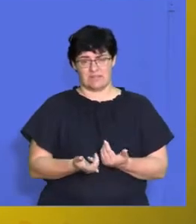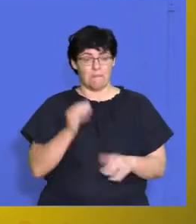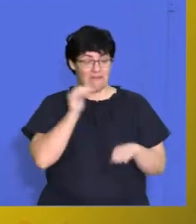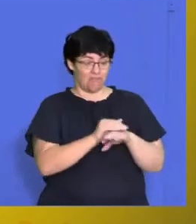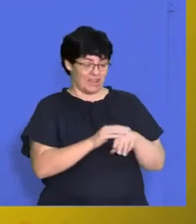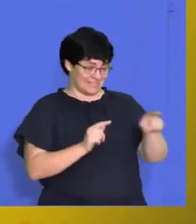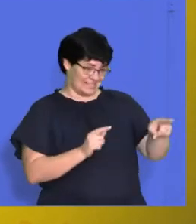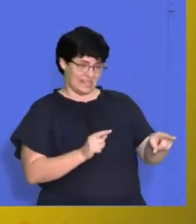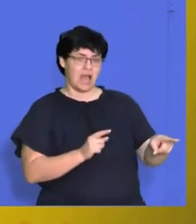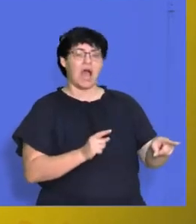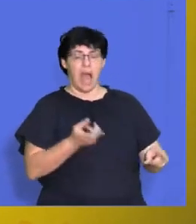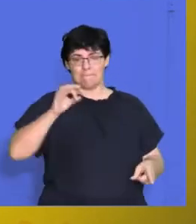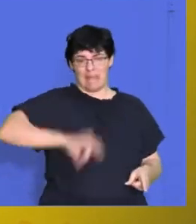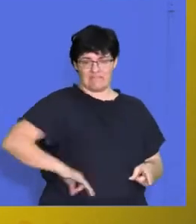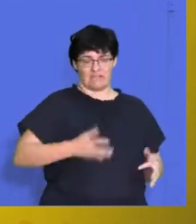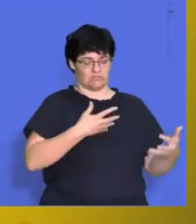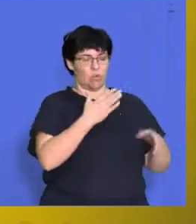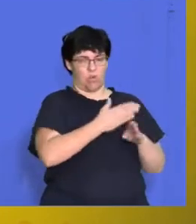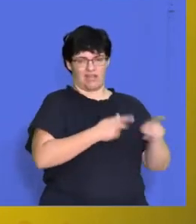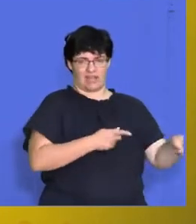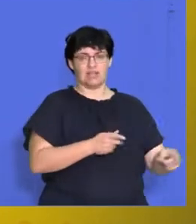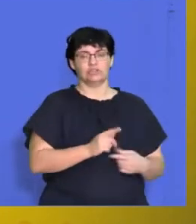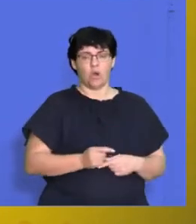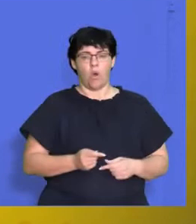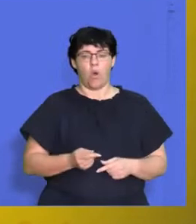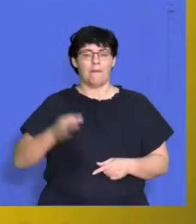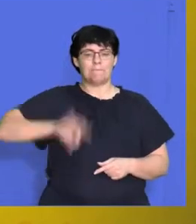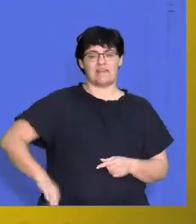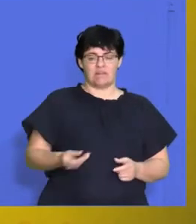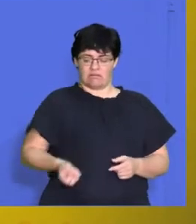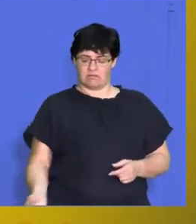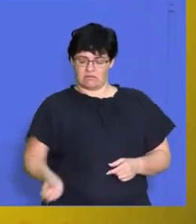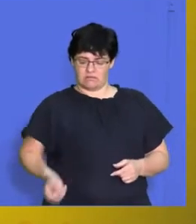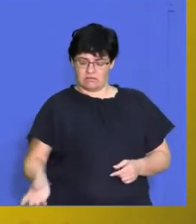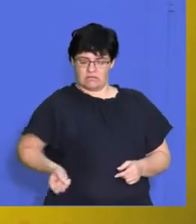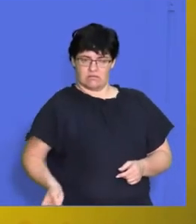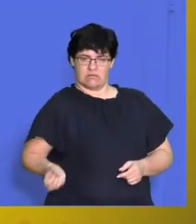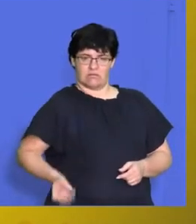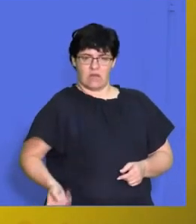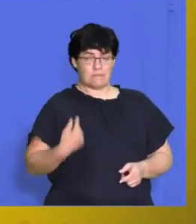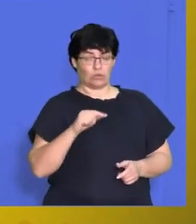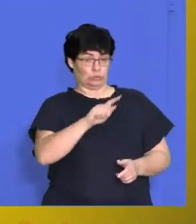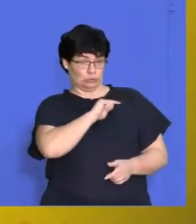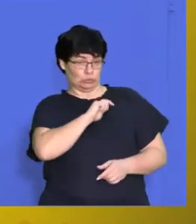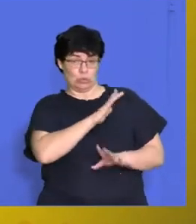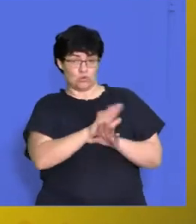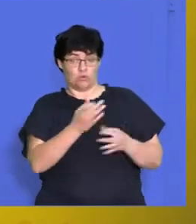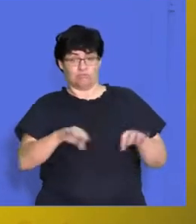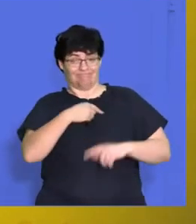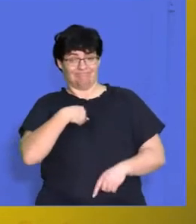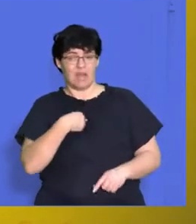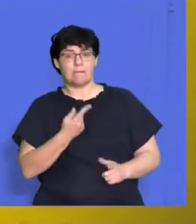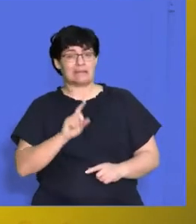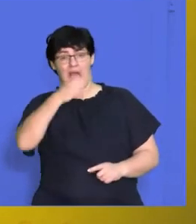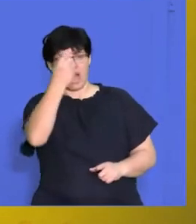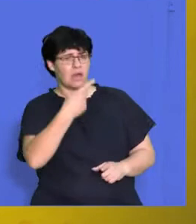friend is in charge of the benefits and he gives me a whole bunch of benefits that I'm not entitled to that other people can't get. They're going to